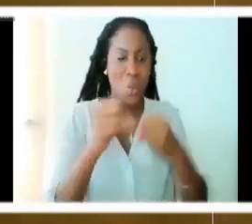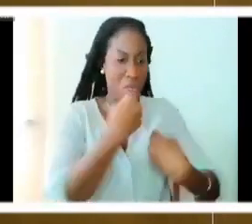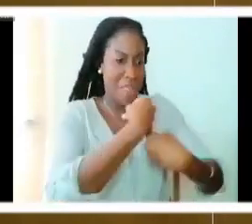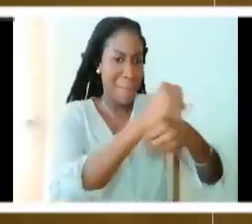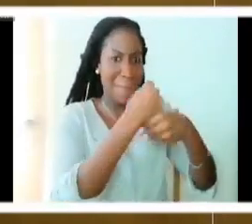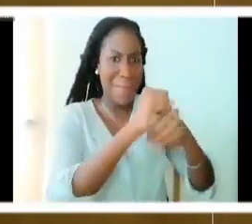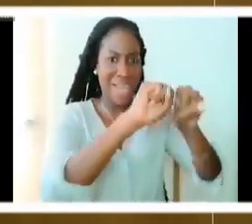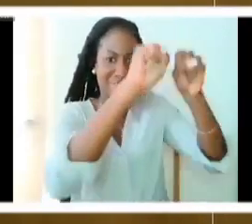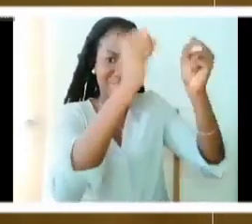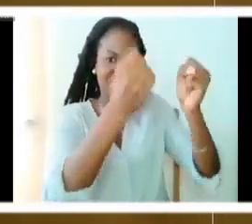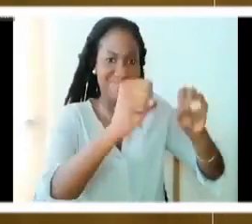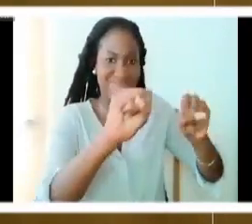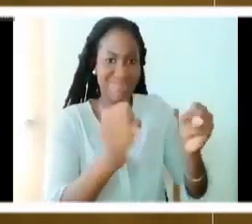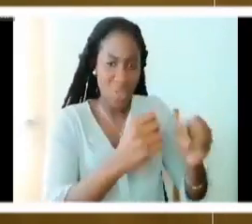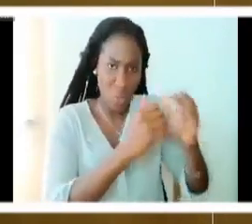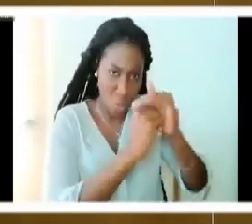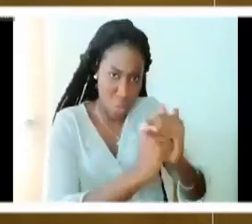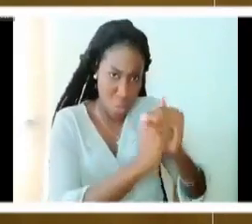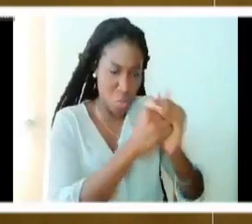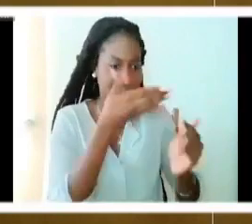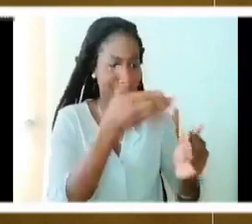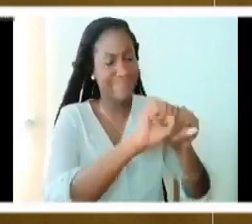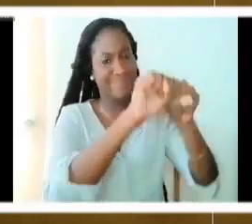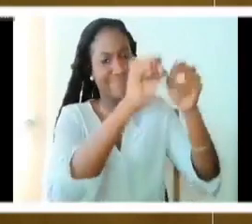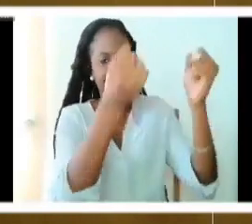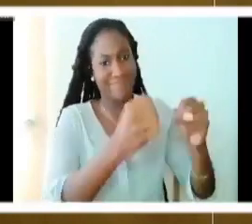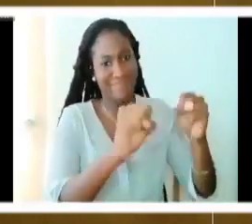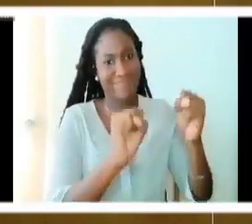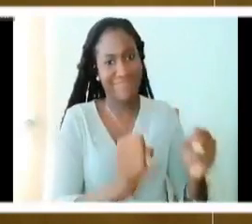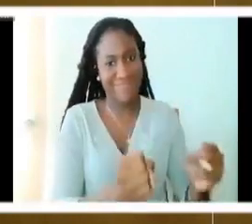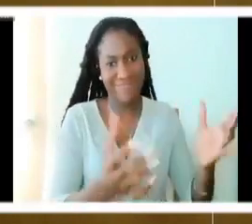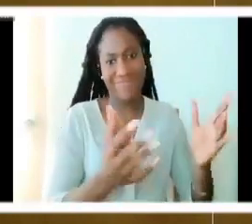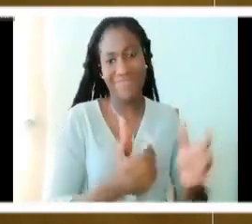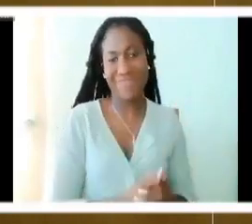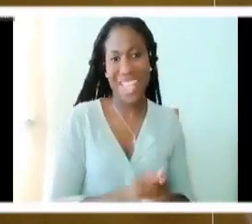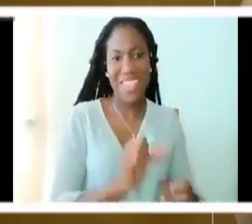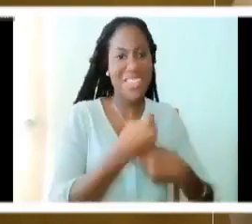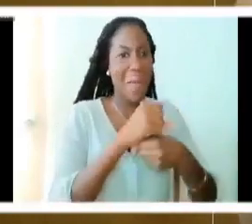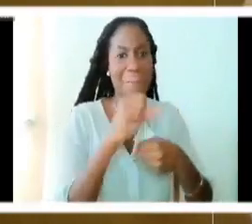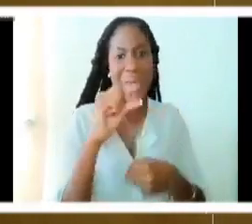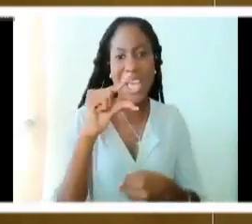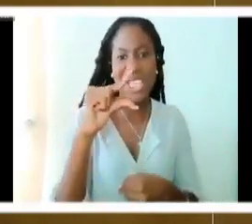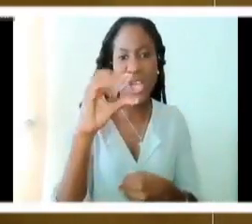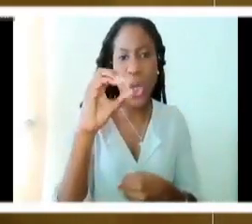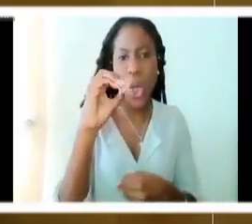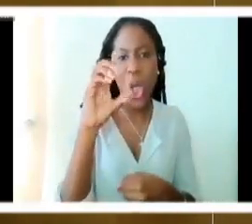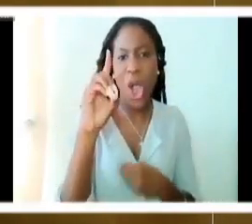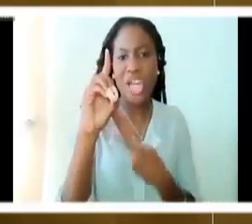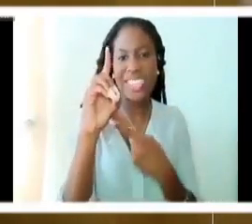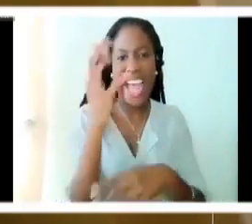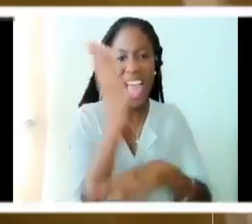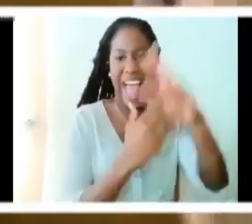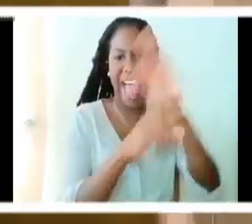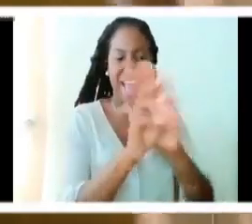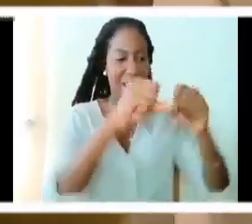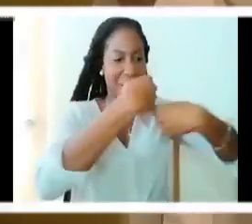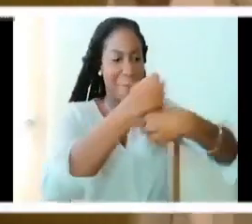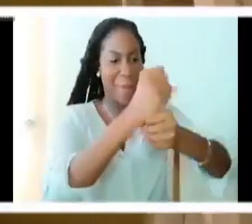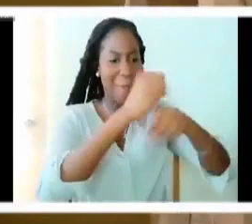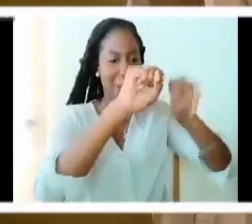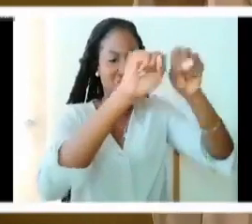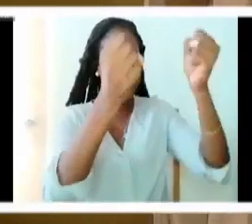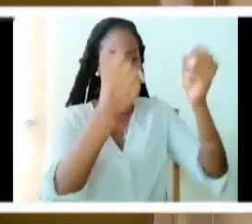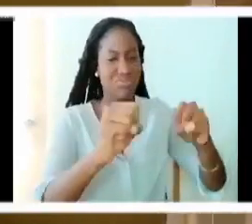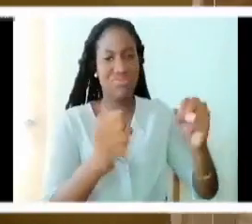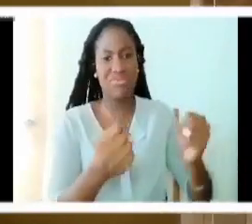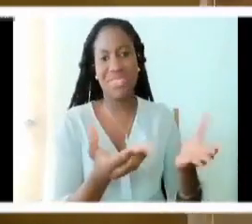own image and likeness. They created gods out of their own hands. And that's because the nations around